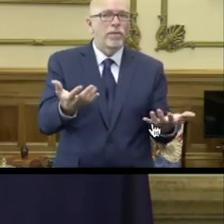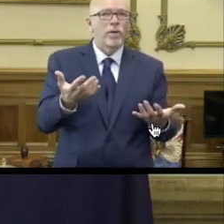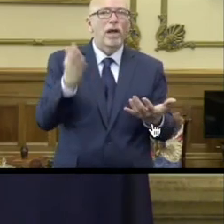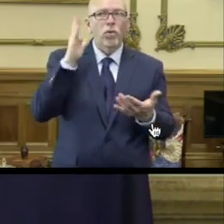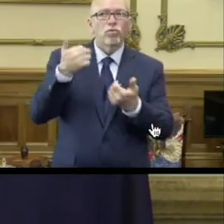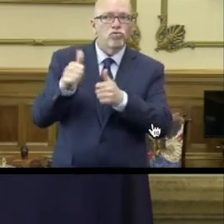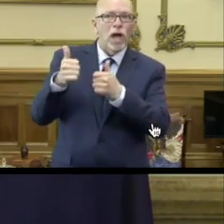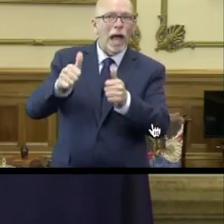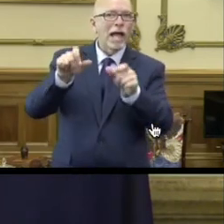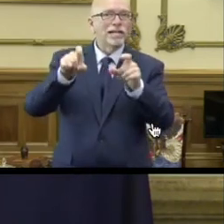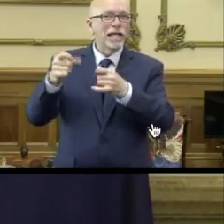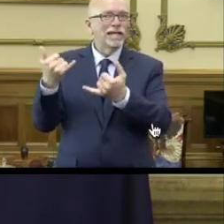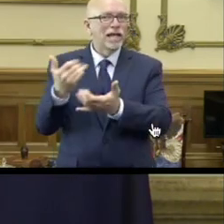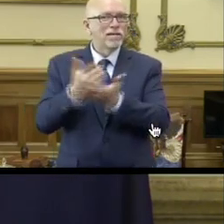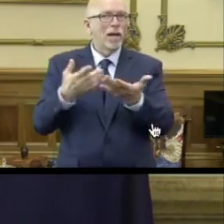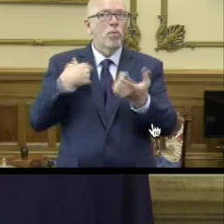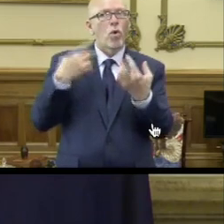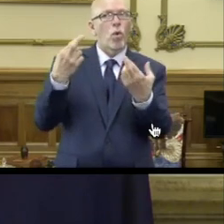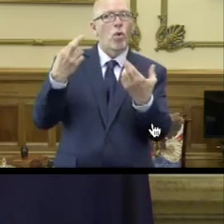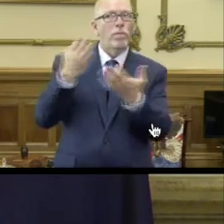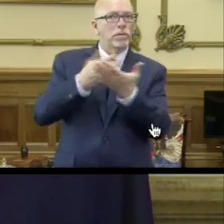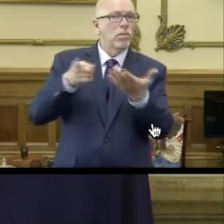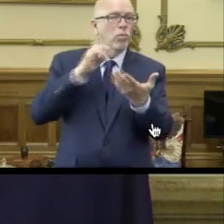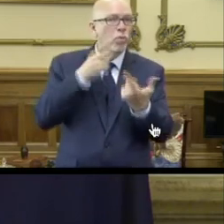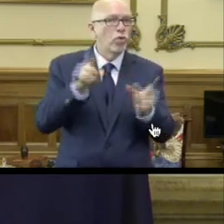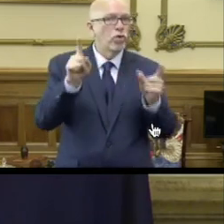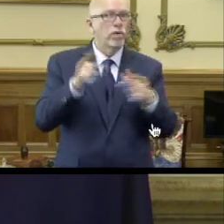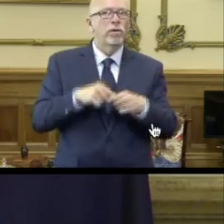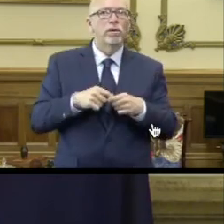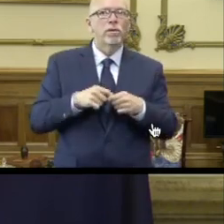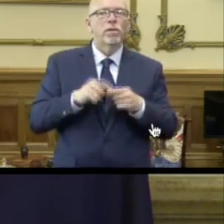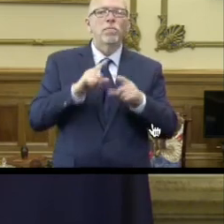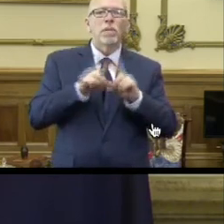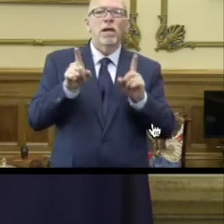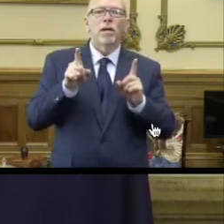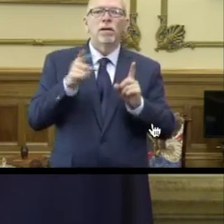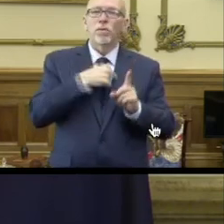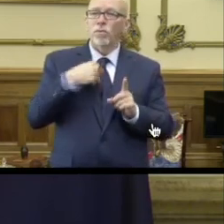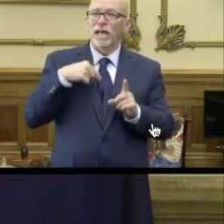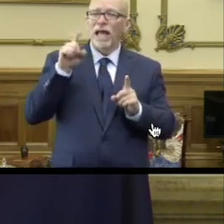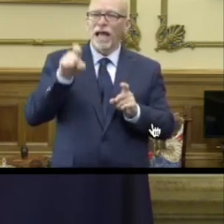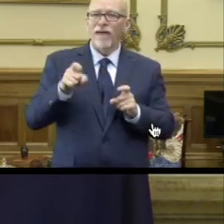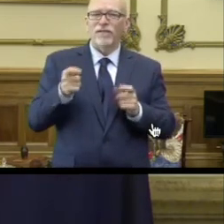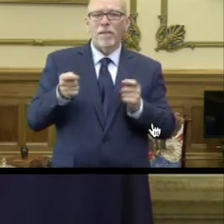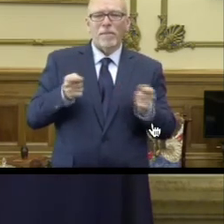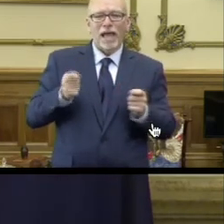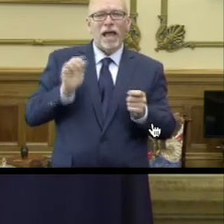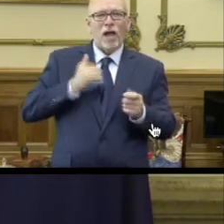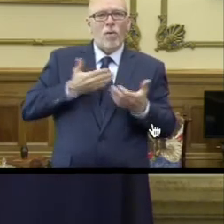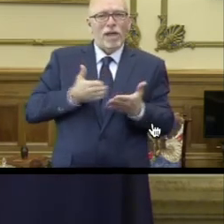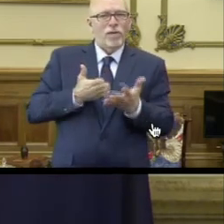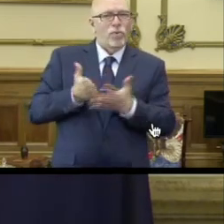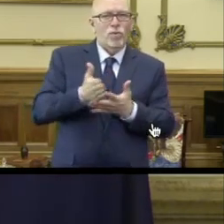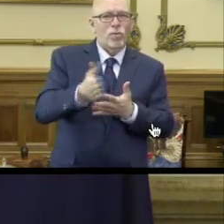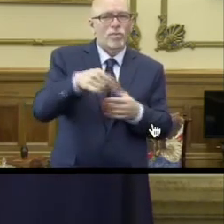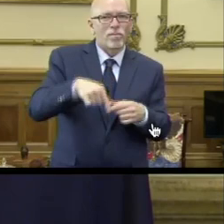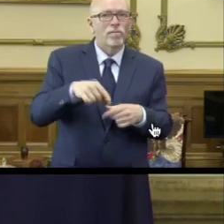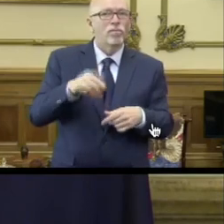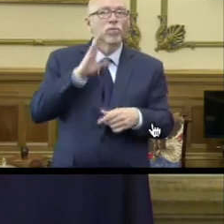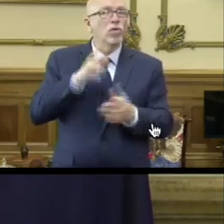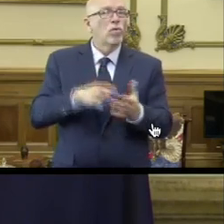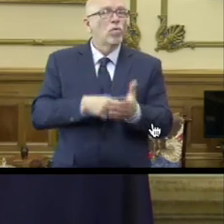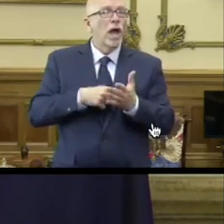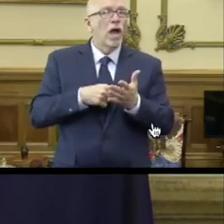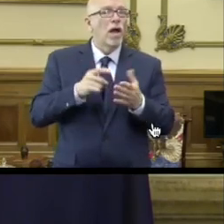we're trying some and we're hopeful. But what we have to do is manage our ways through this. And it's going to, it's going to require